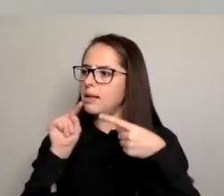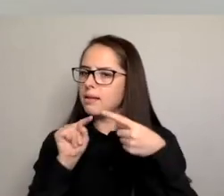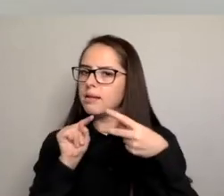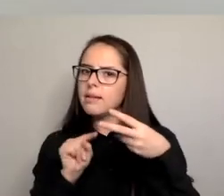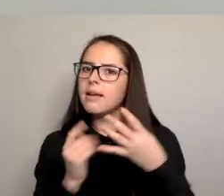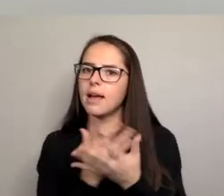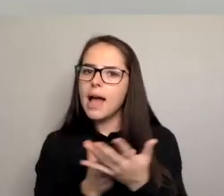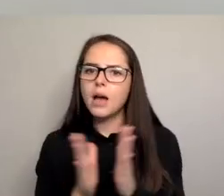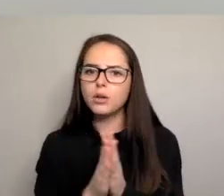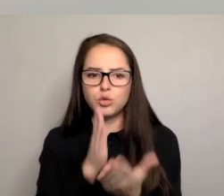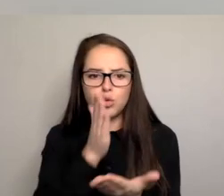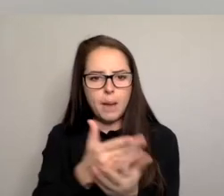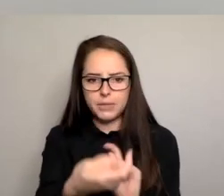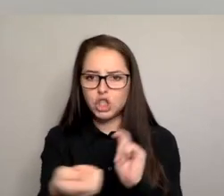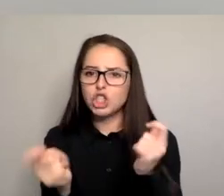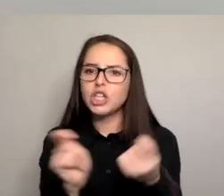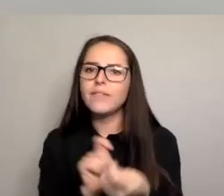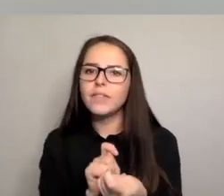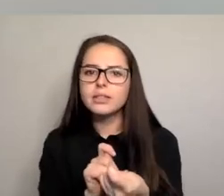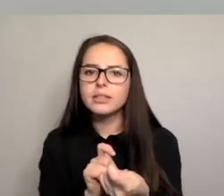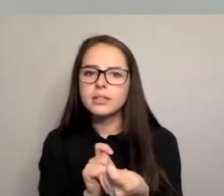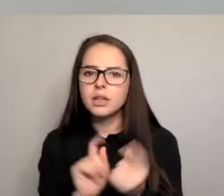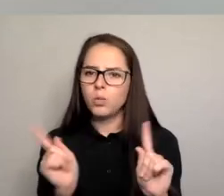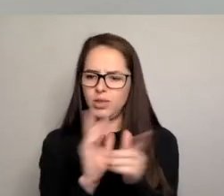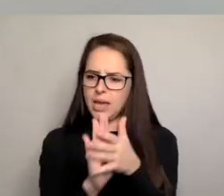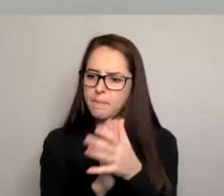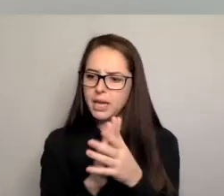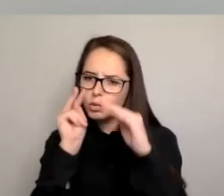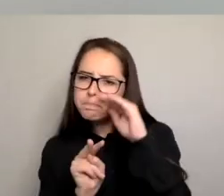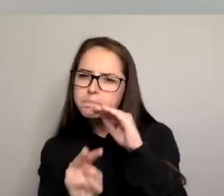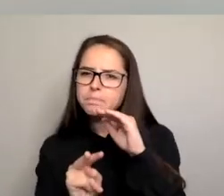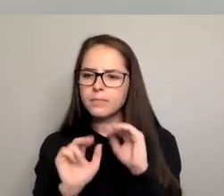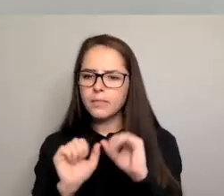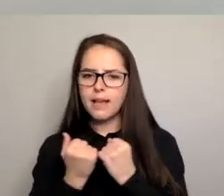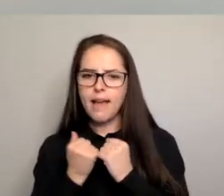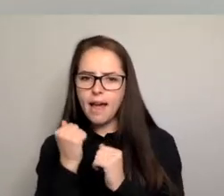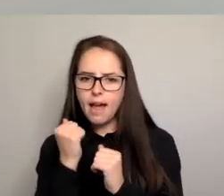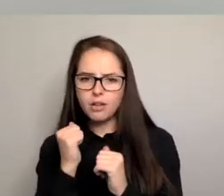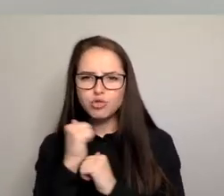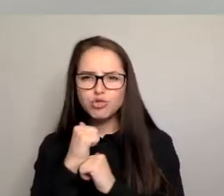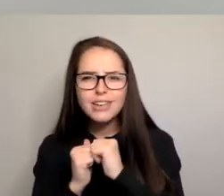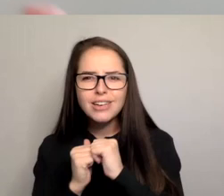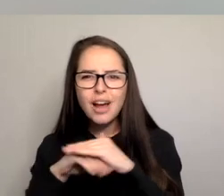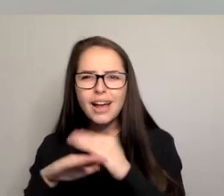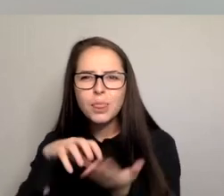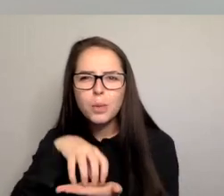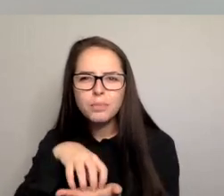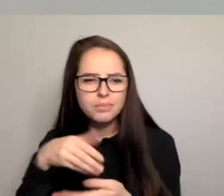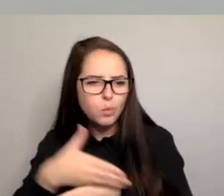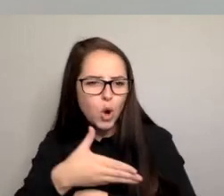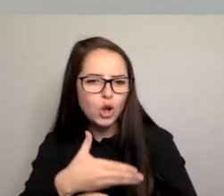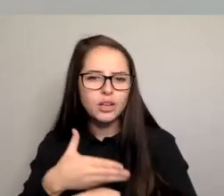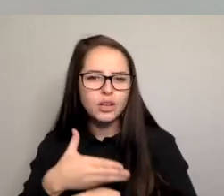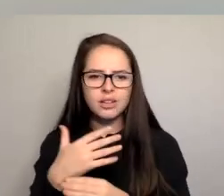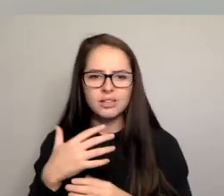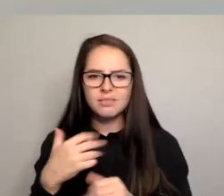leadership and involvement in decision making? What does it look like to think about the structures that exist in our workplaces and make them more equitable? So thank you to